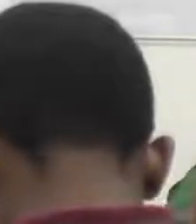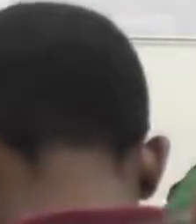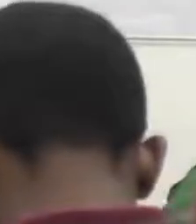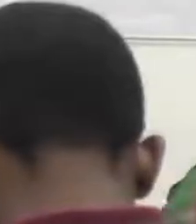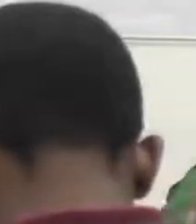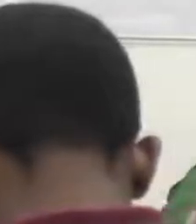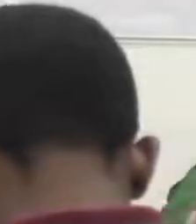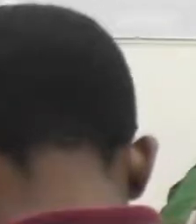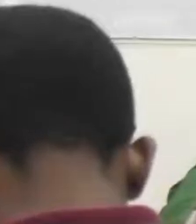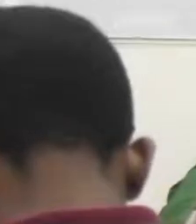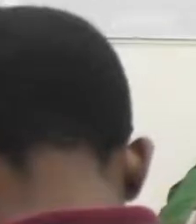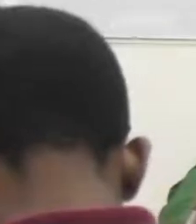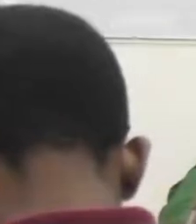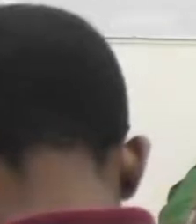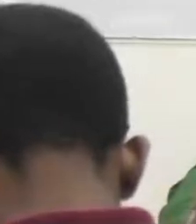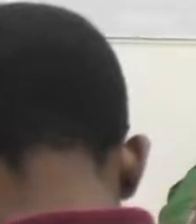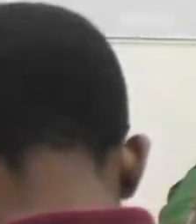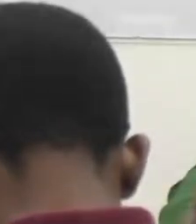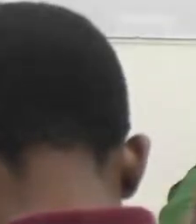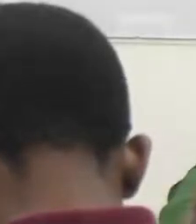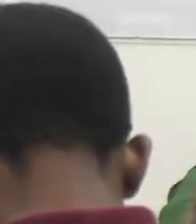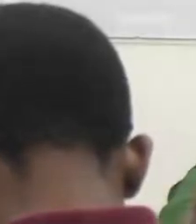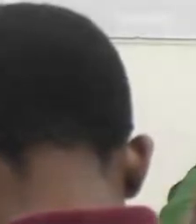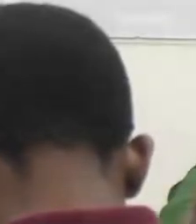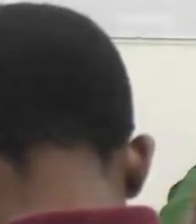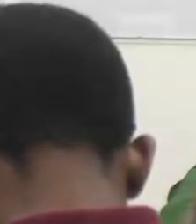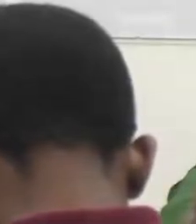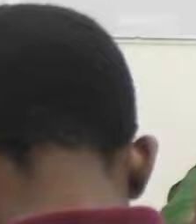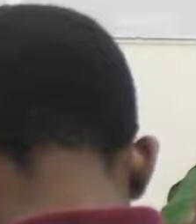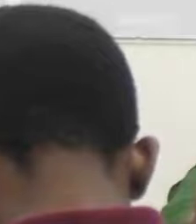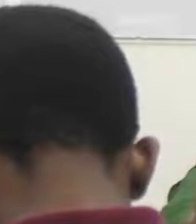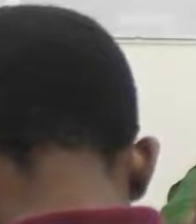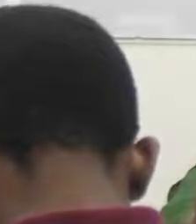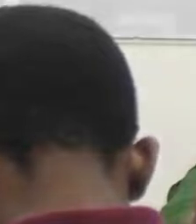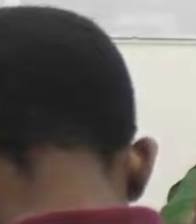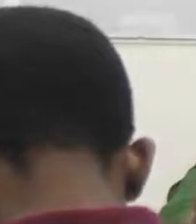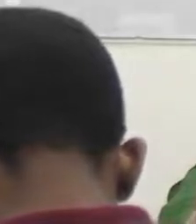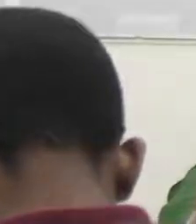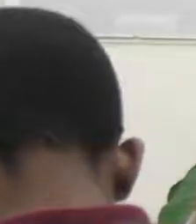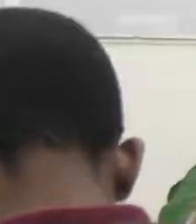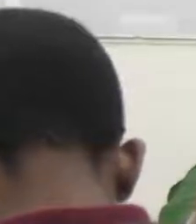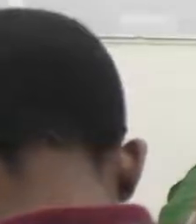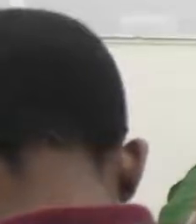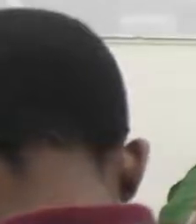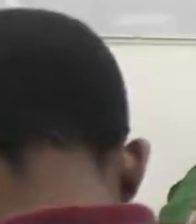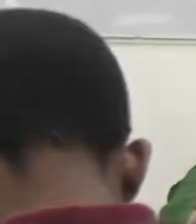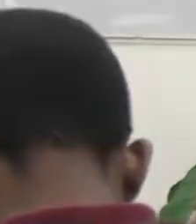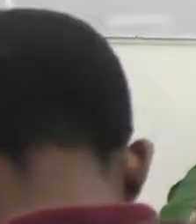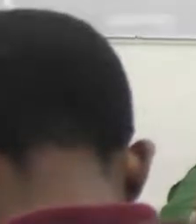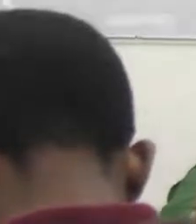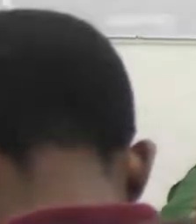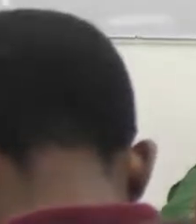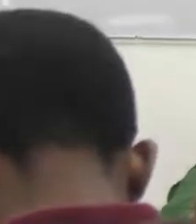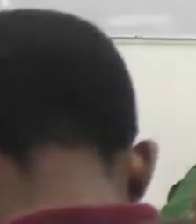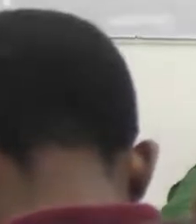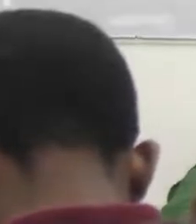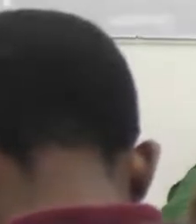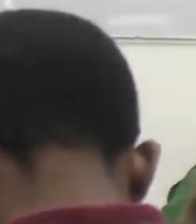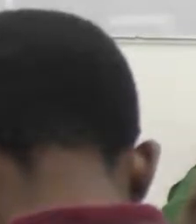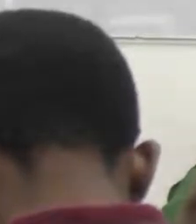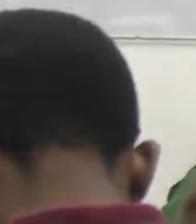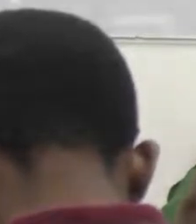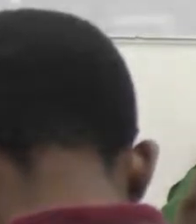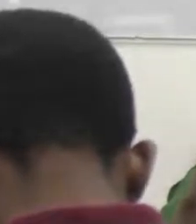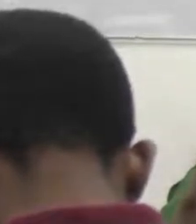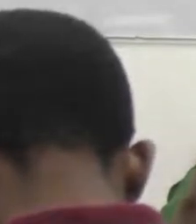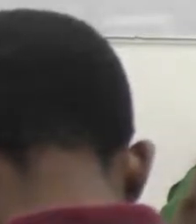evangelize, to invite lives, so lives may be saved on the service tonight. Use us with the spiritual gifts, with the